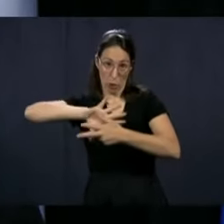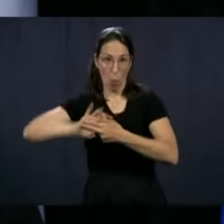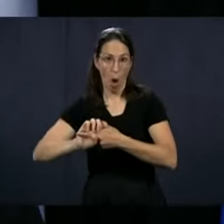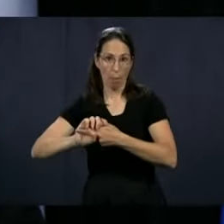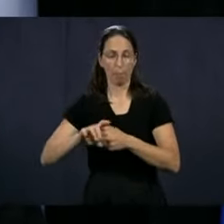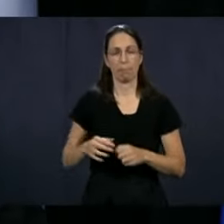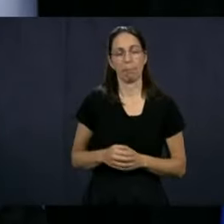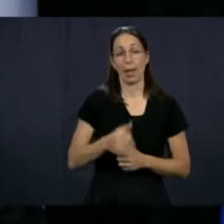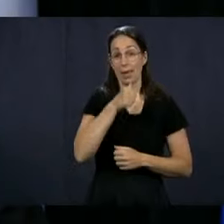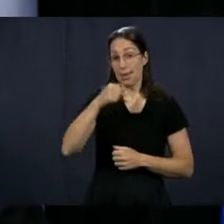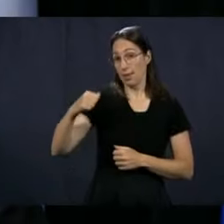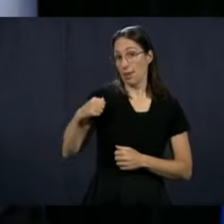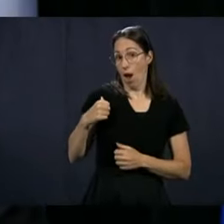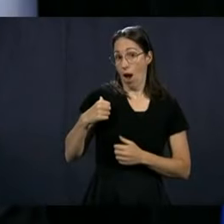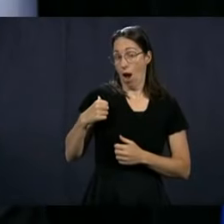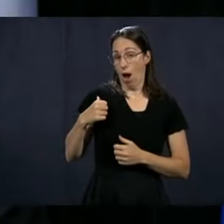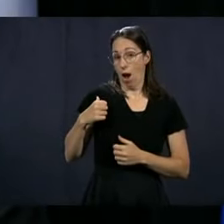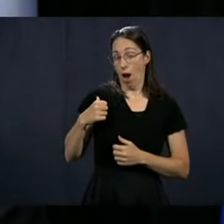residences.